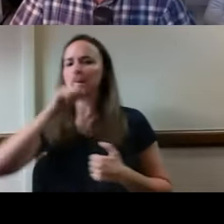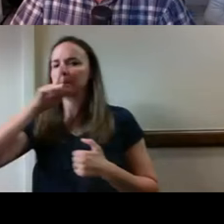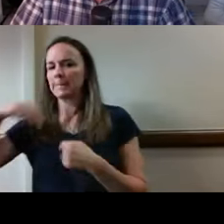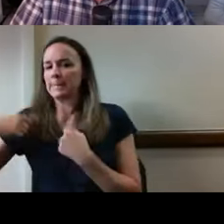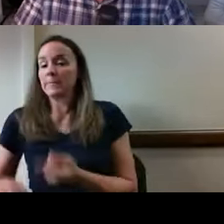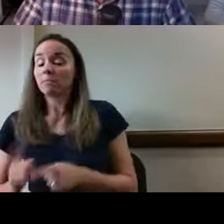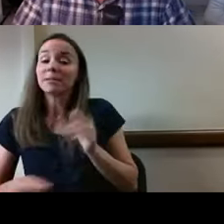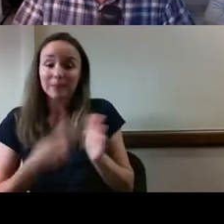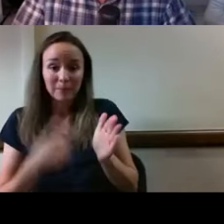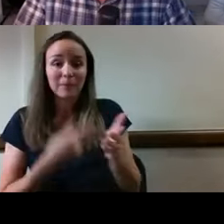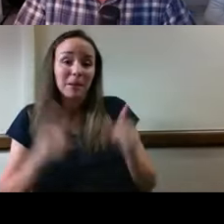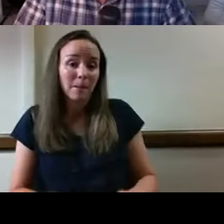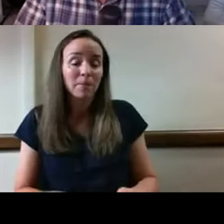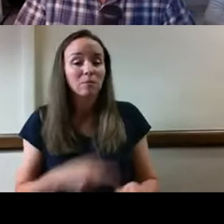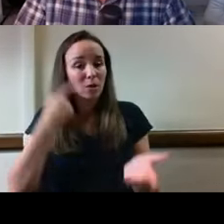play sometimes.